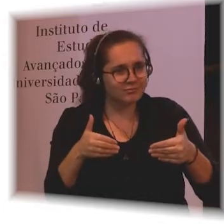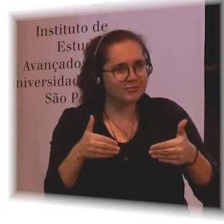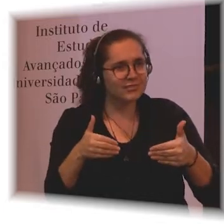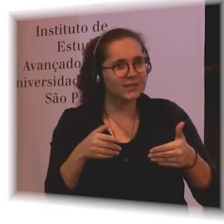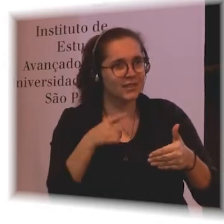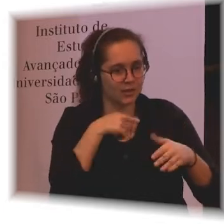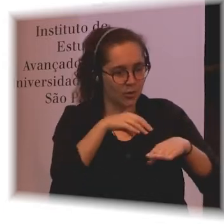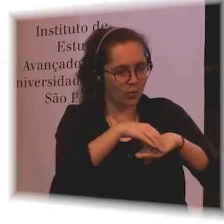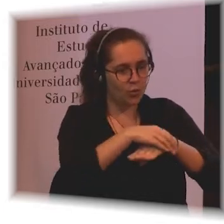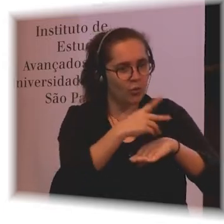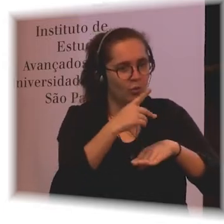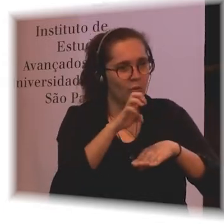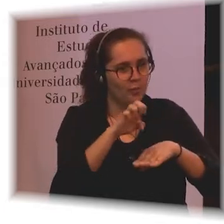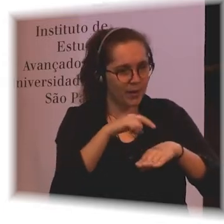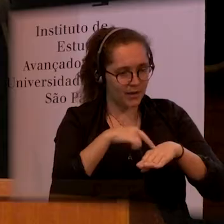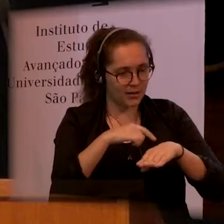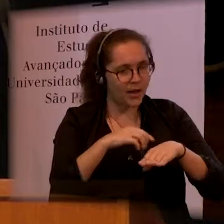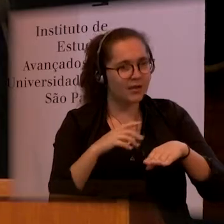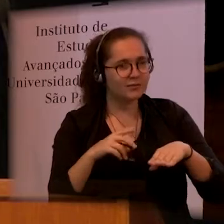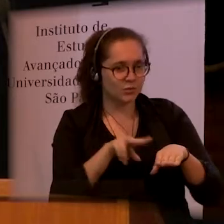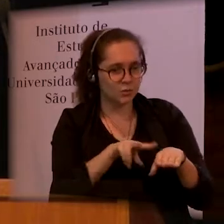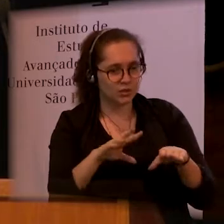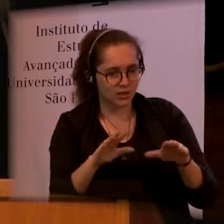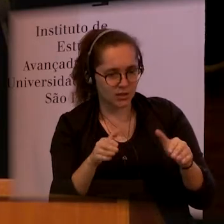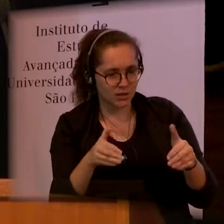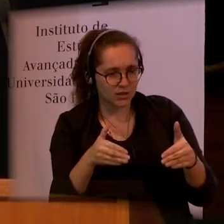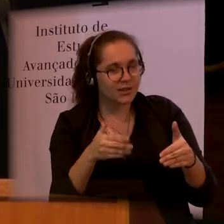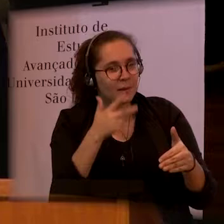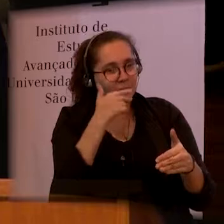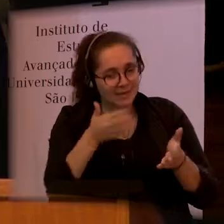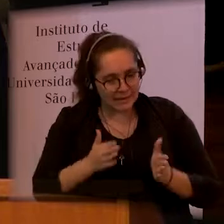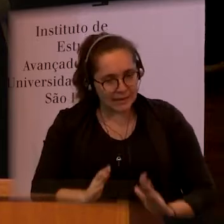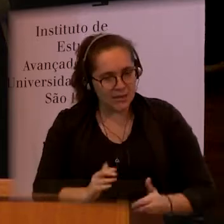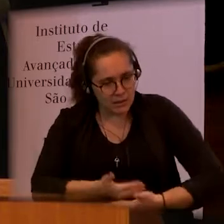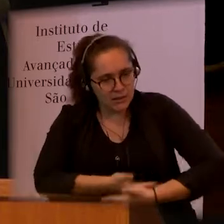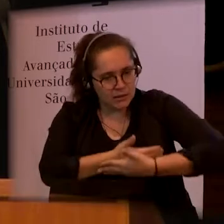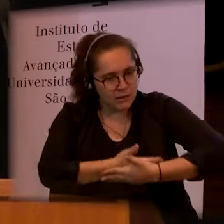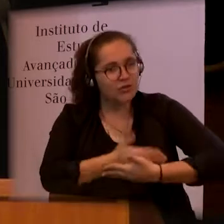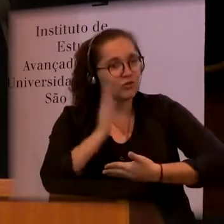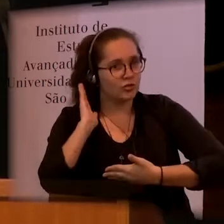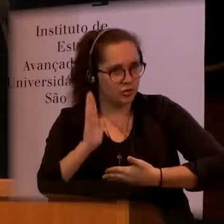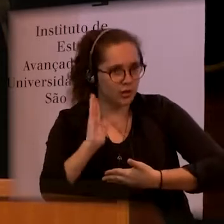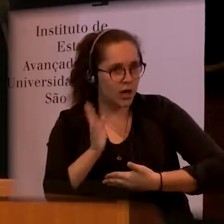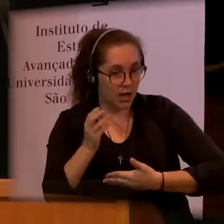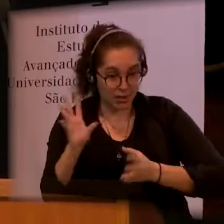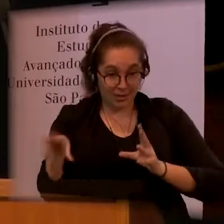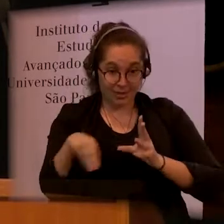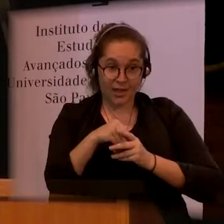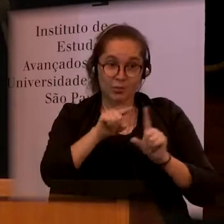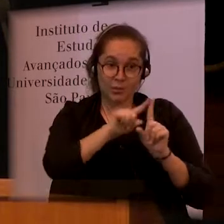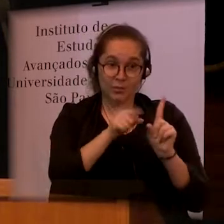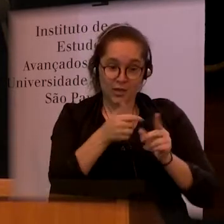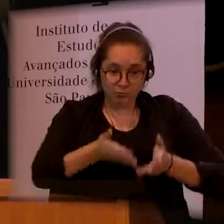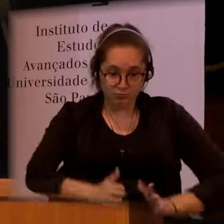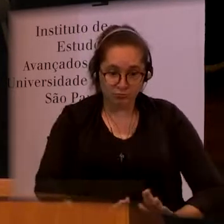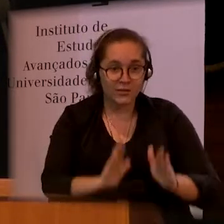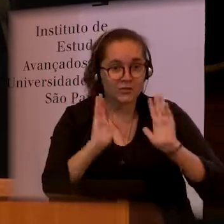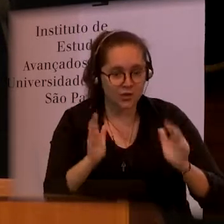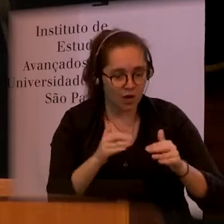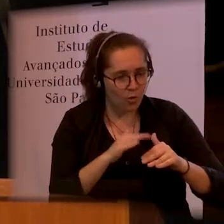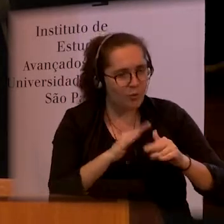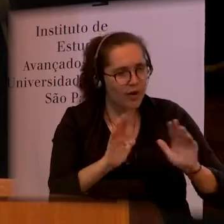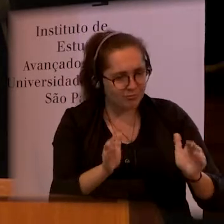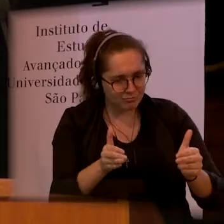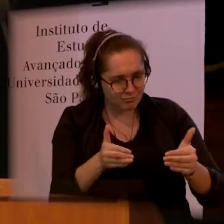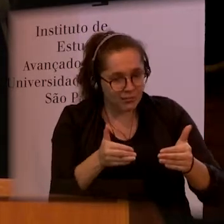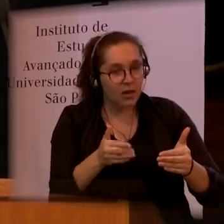disability. And I can fix this child and cure that child and then that child will no longer have a disability. And